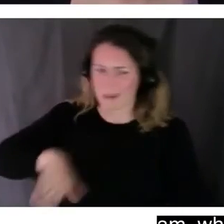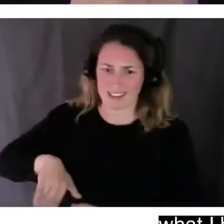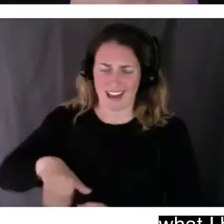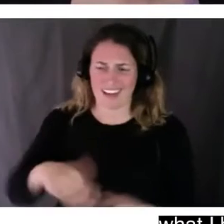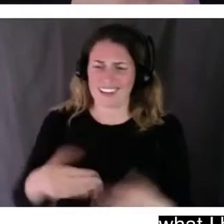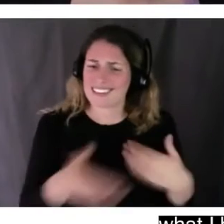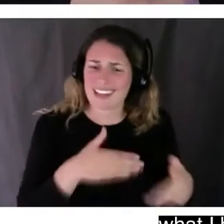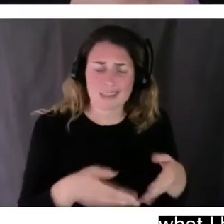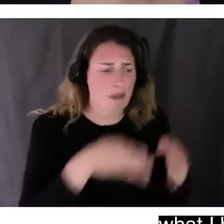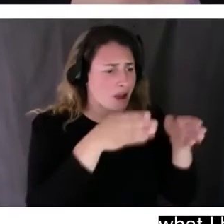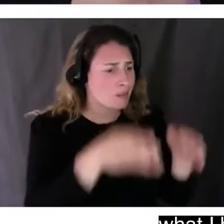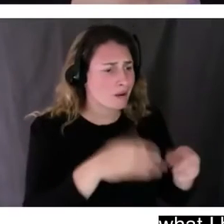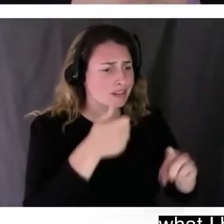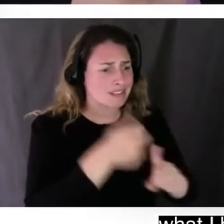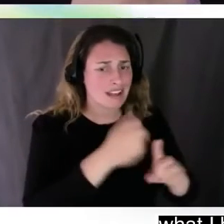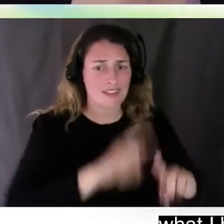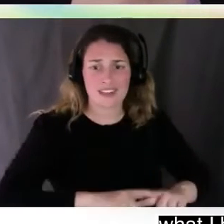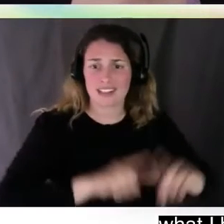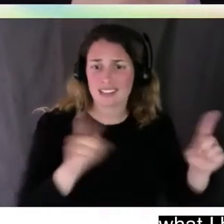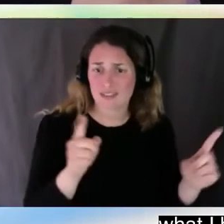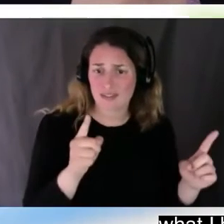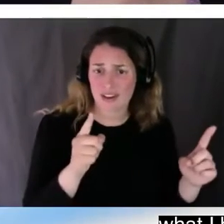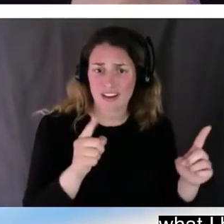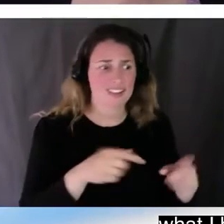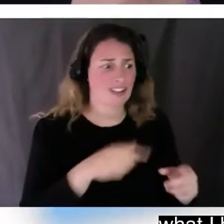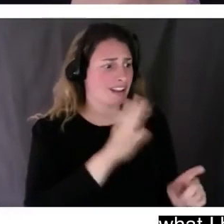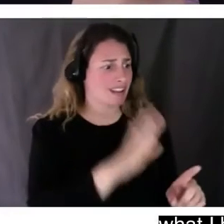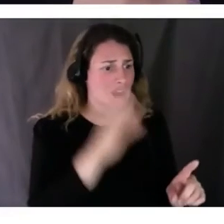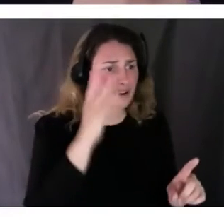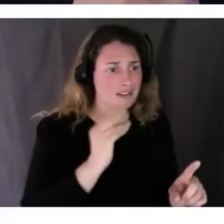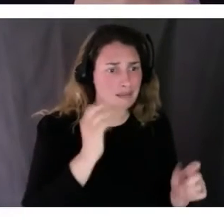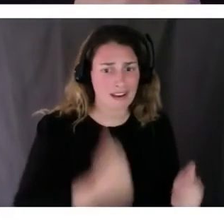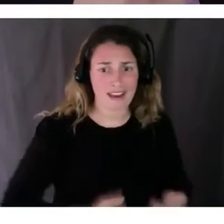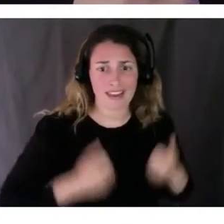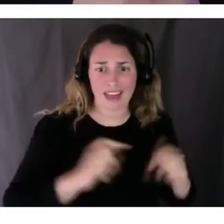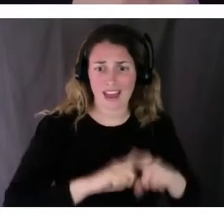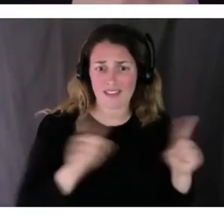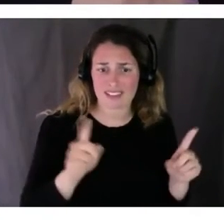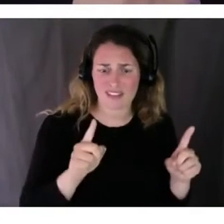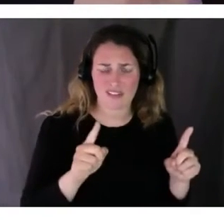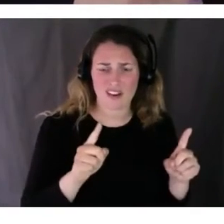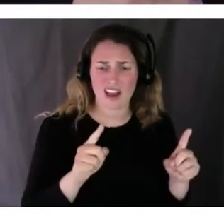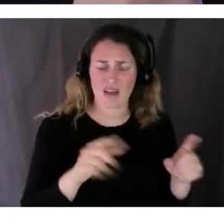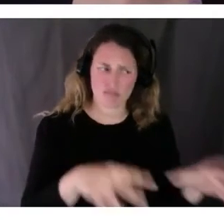experience than what I have. And fundamentally, that's what we're endeavoring to do.